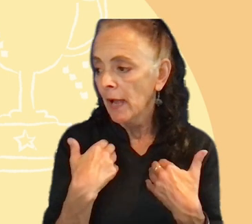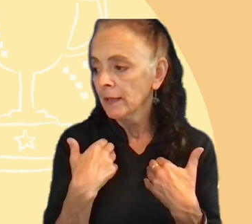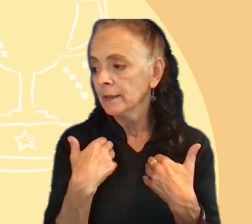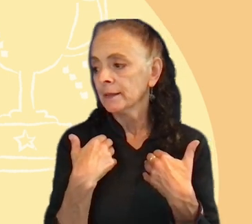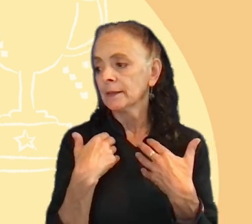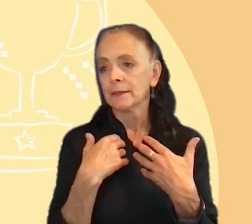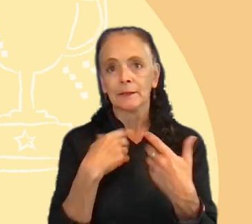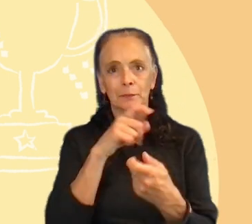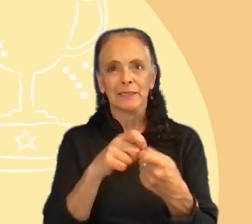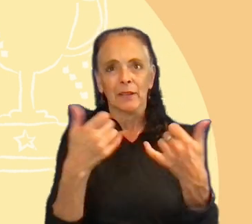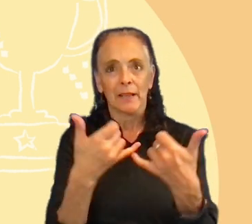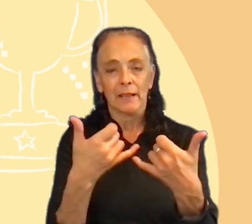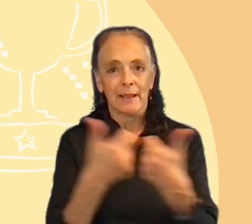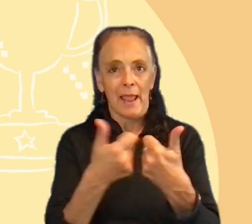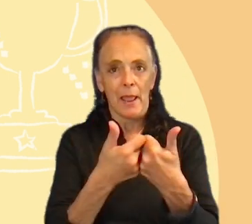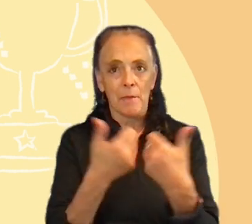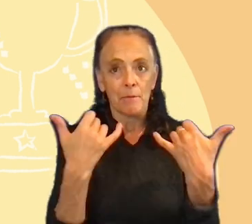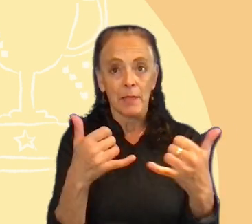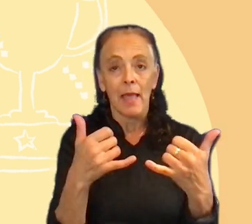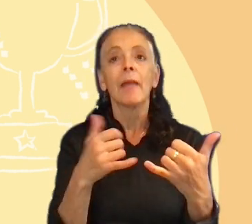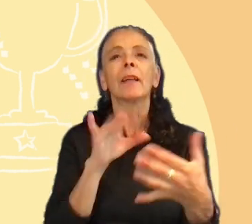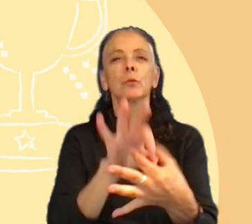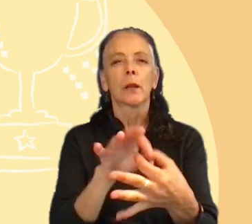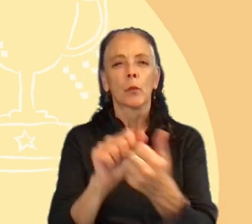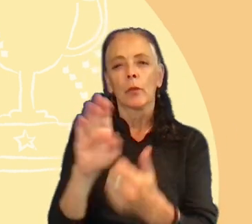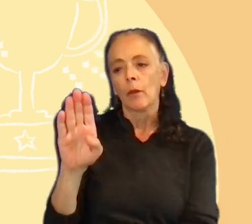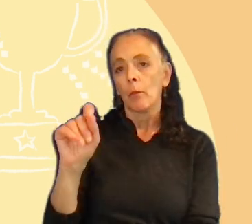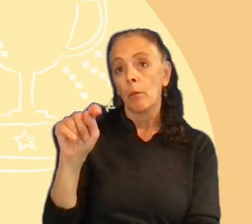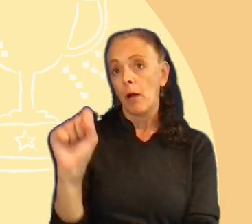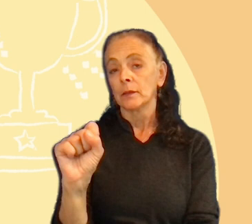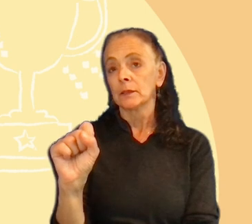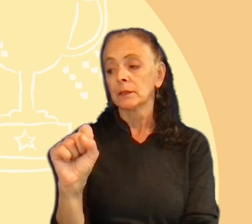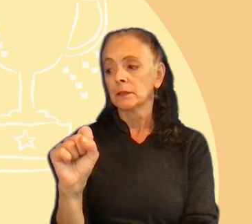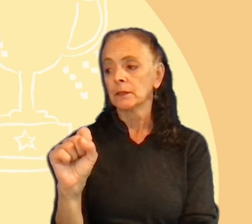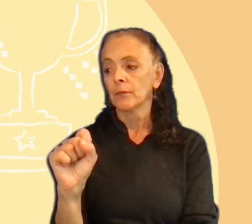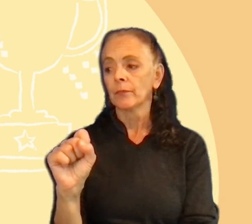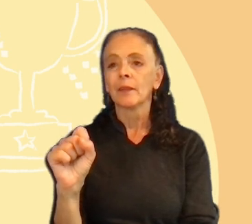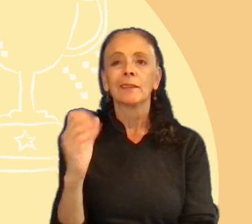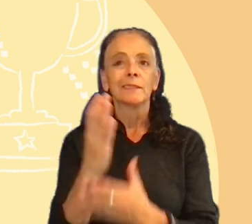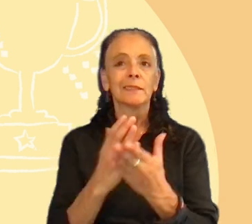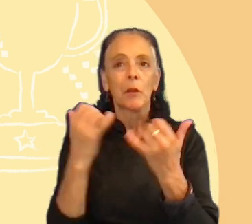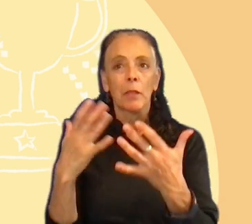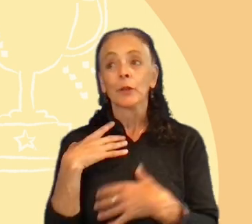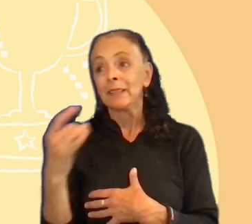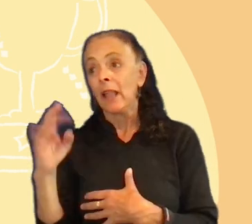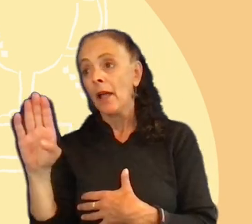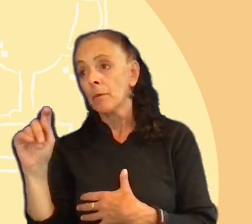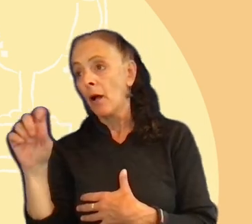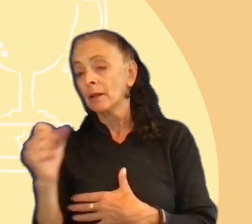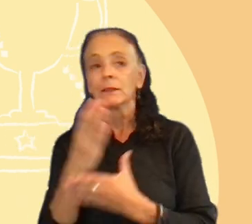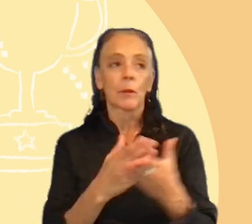related to our bots, because they instantly play the game. And some players like, and others don't like.